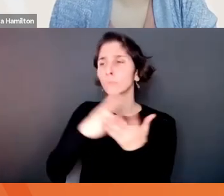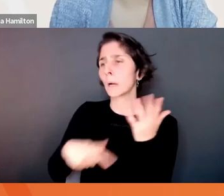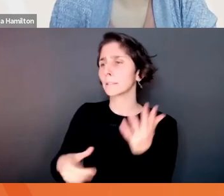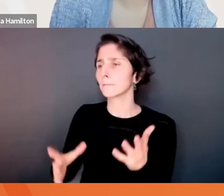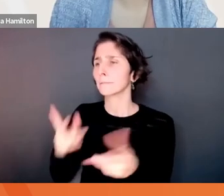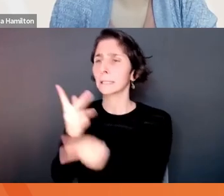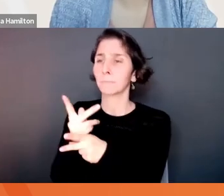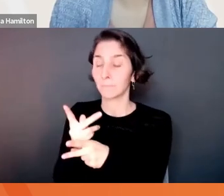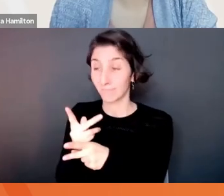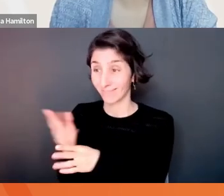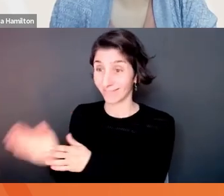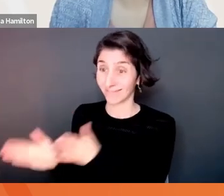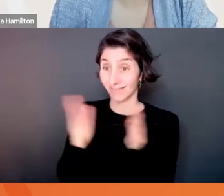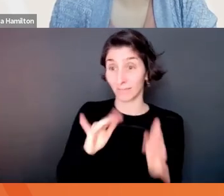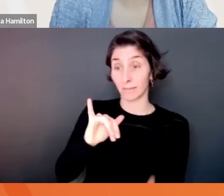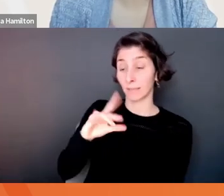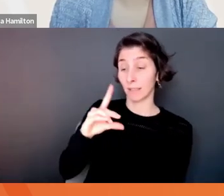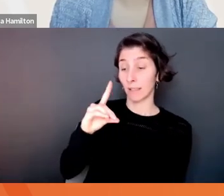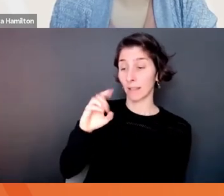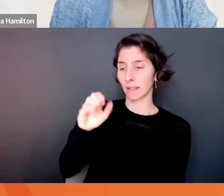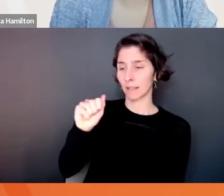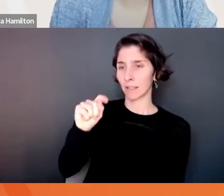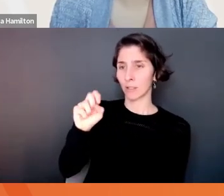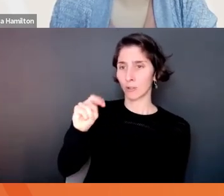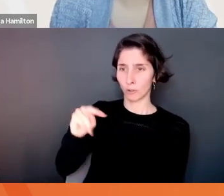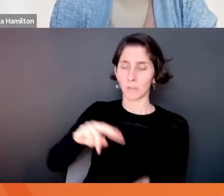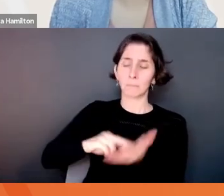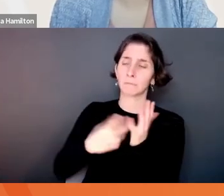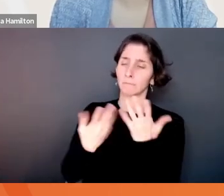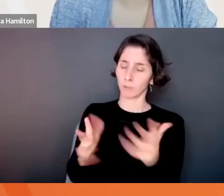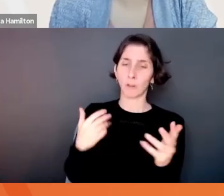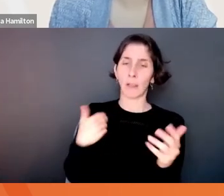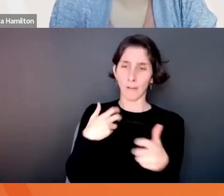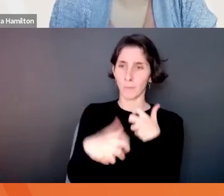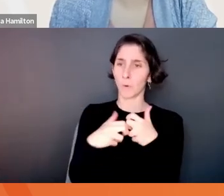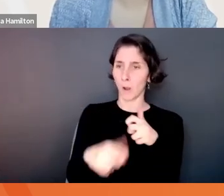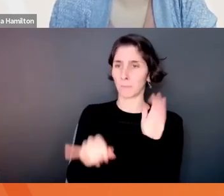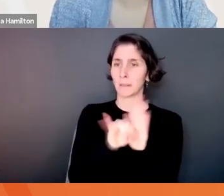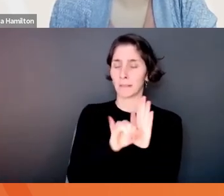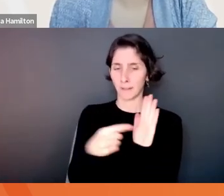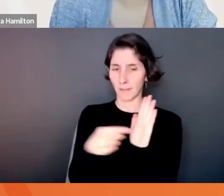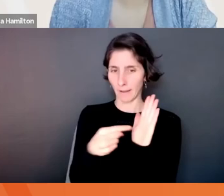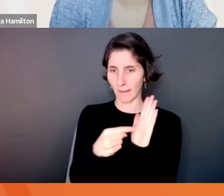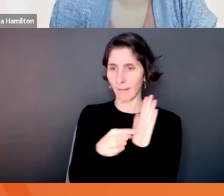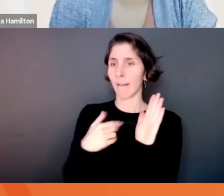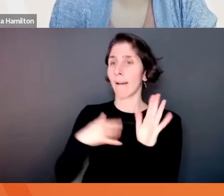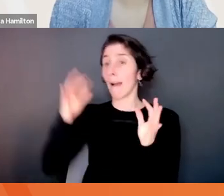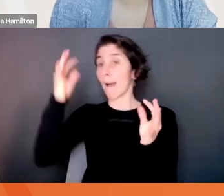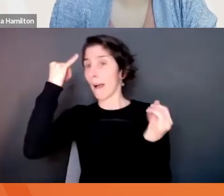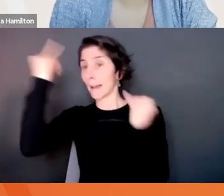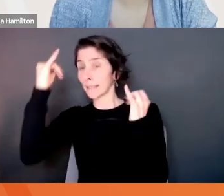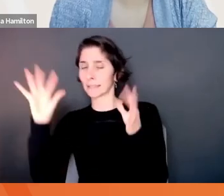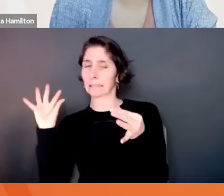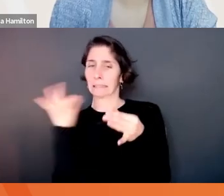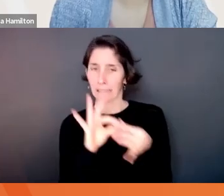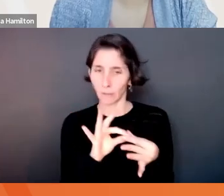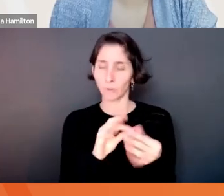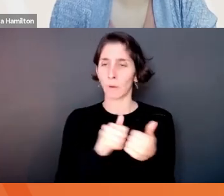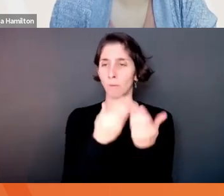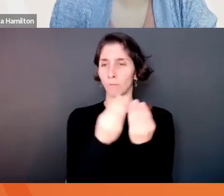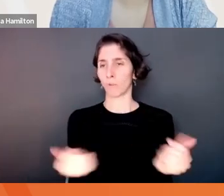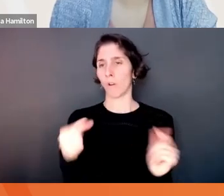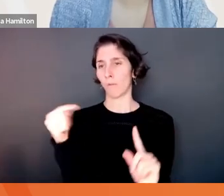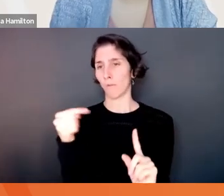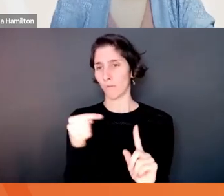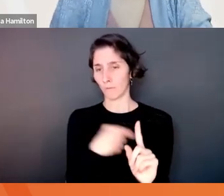Ideation is when there's an actual problem you're solving for and you want to create ideas against that problem. So just